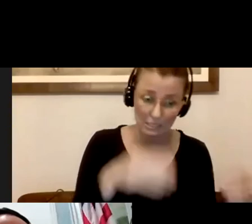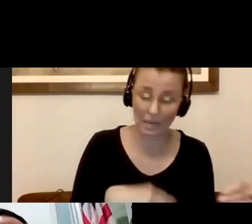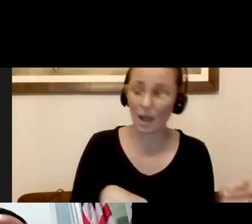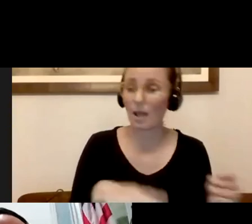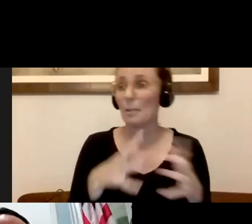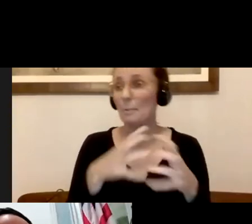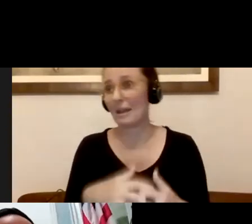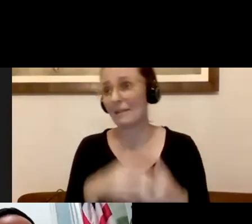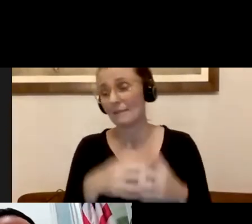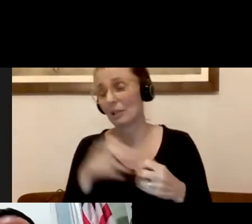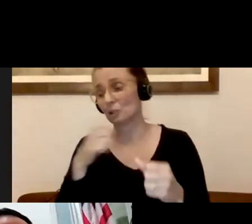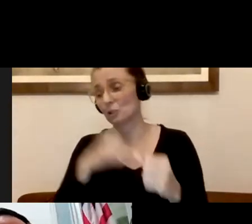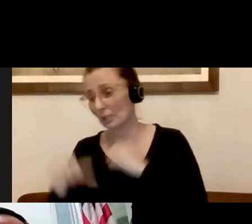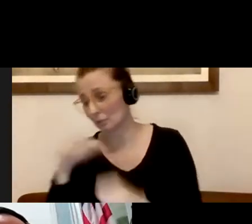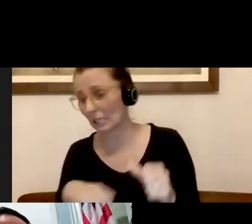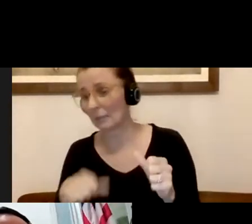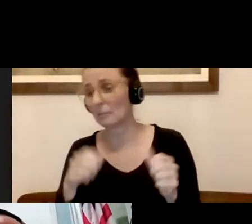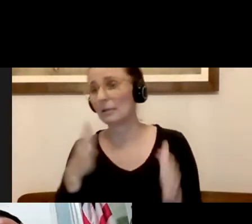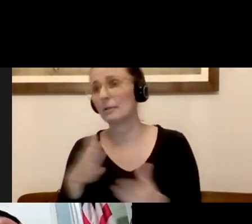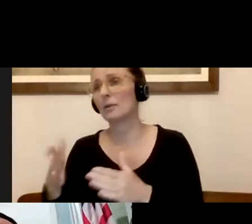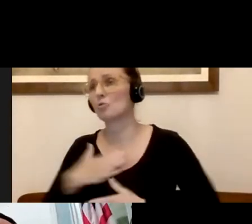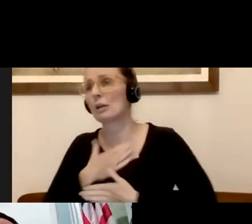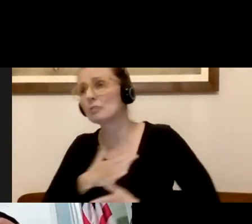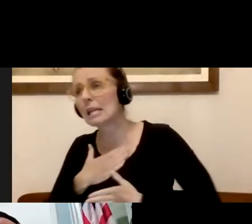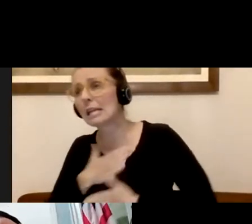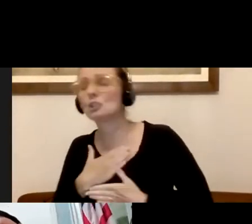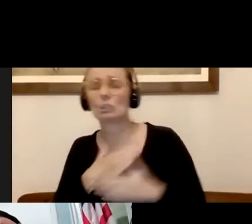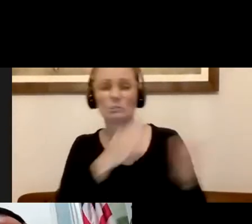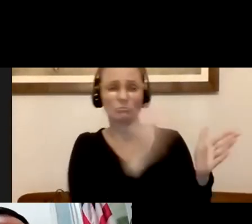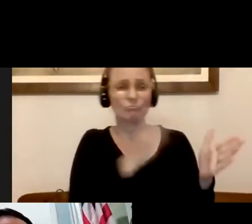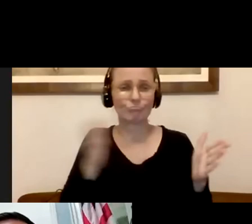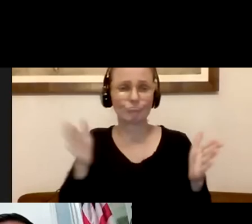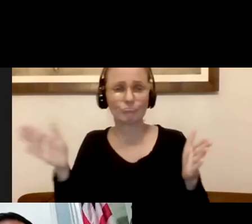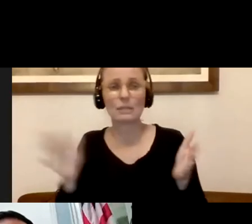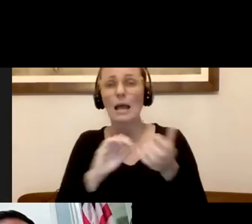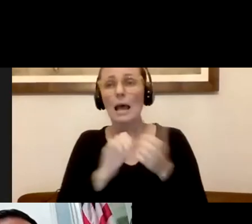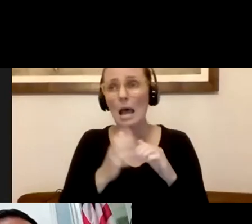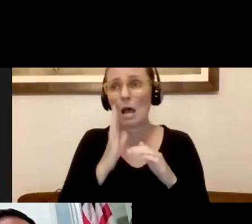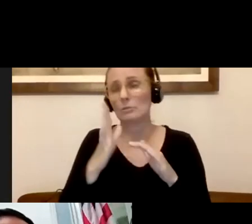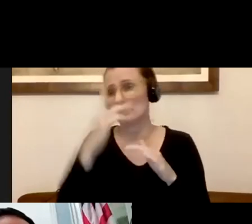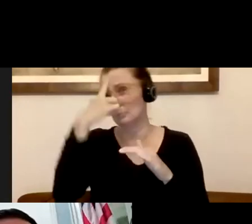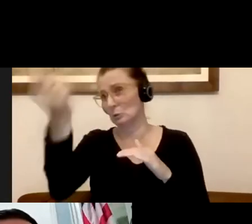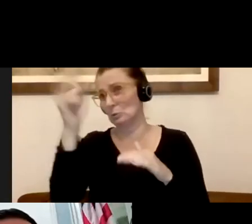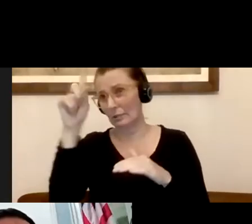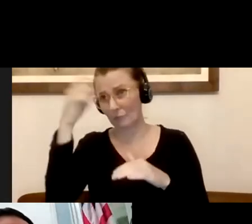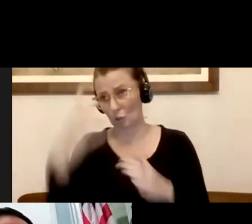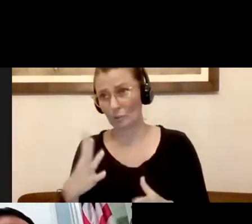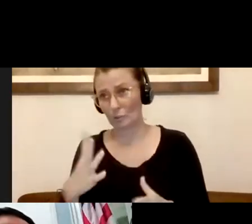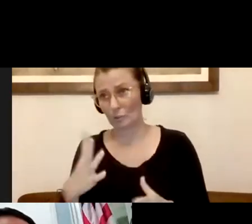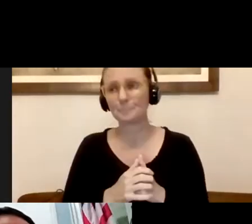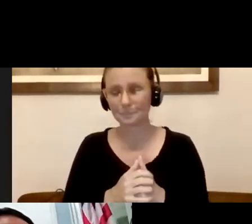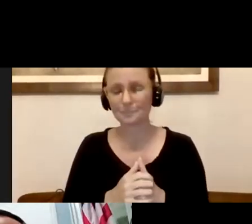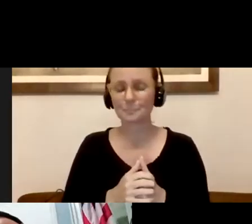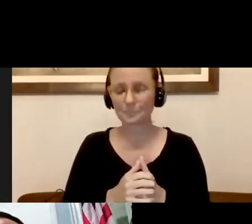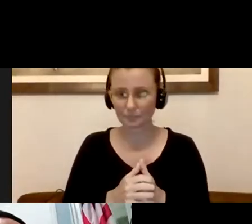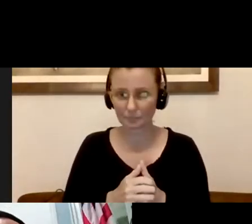entertainment, so forth, or recreation, so forth, will be activated during those phases. So let me also, so stay tuned for that. But I want to make